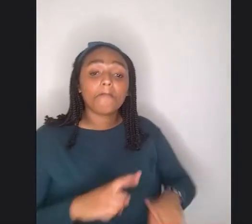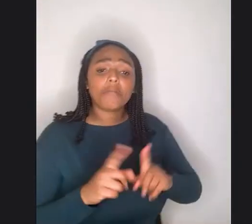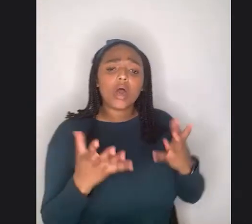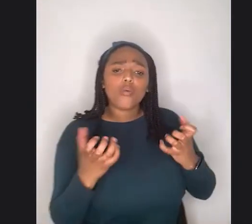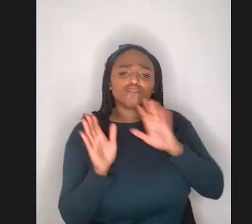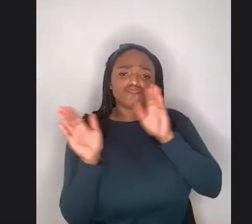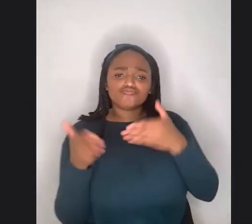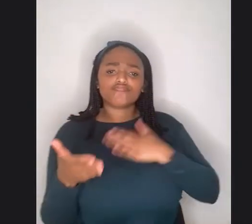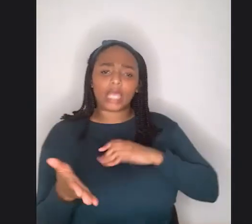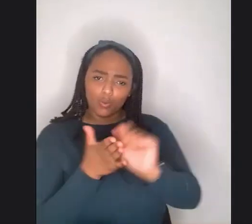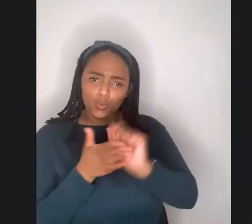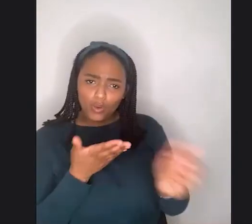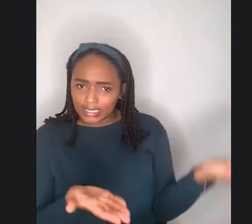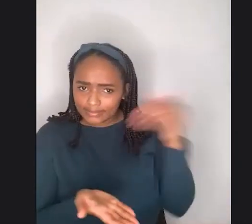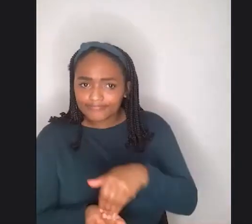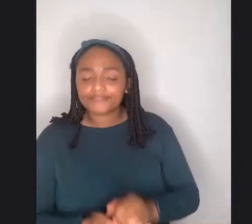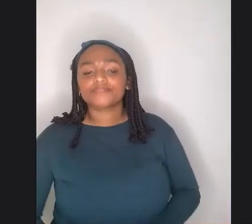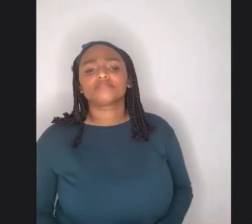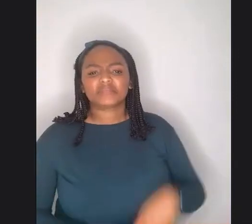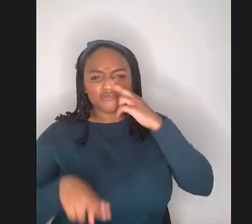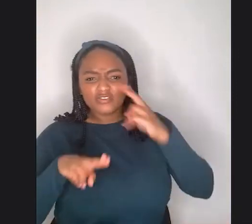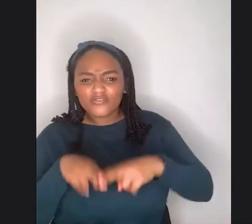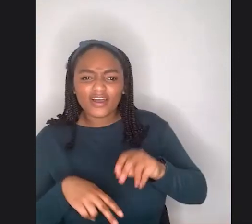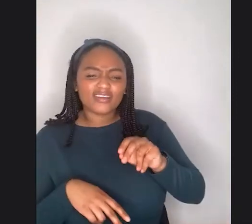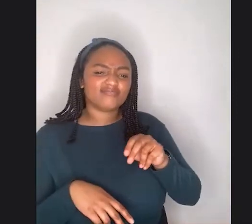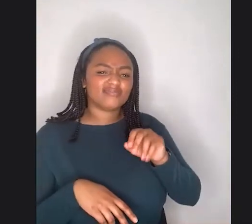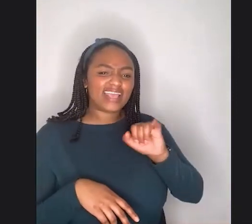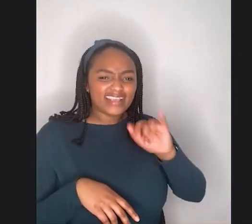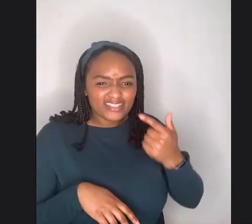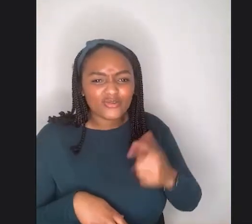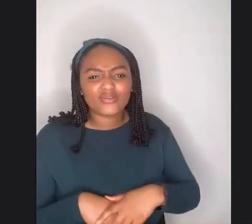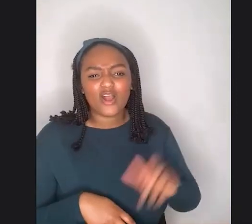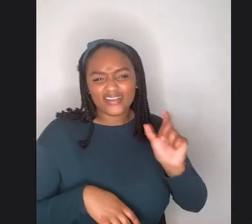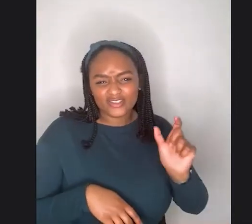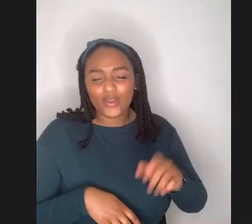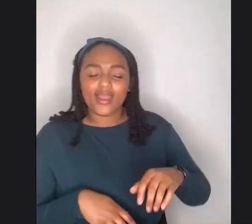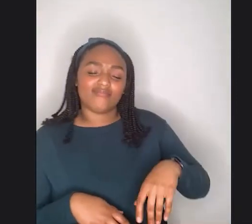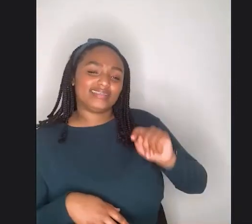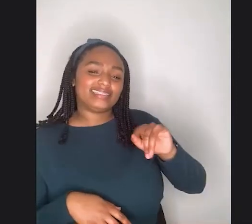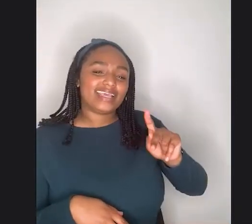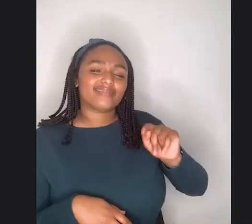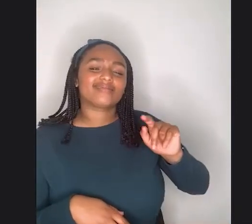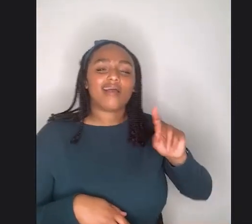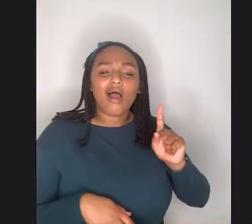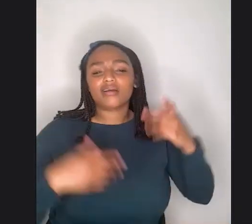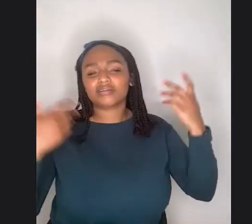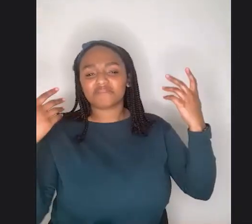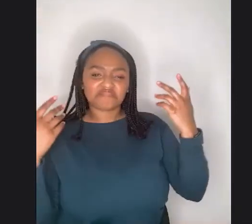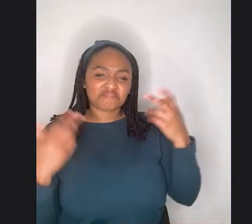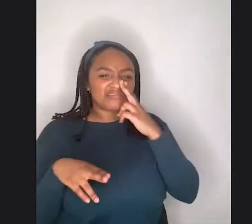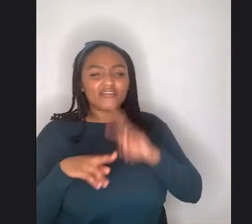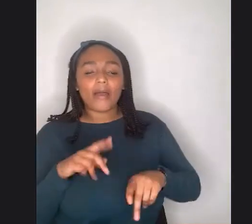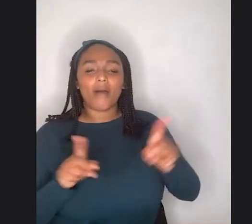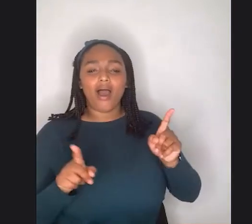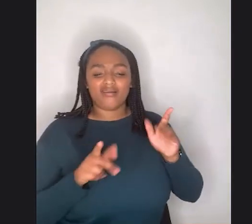really fun being on Instagram and it's fun doing TikTok videos, but writing is always where my heart used to be and it still is.